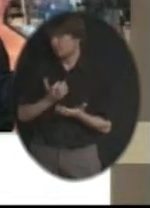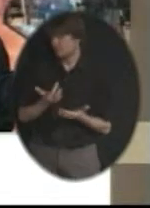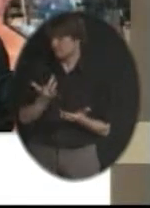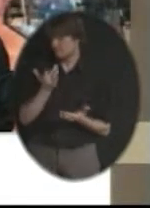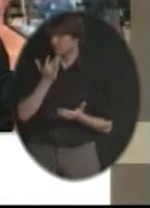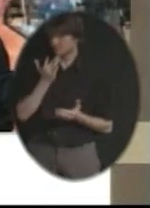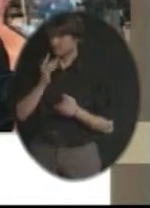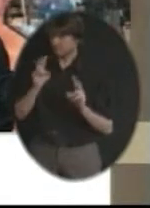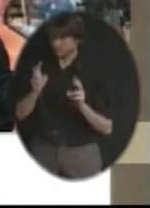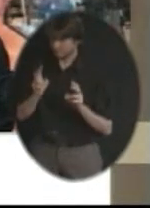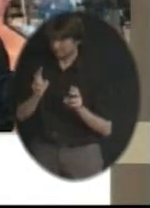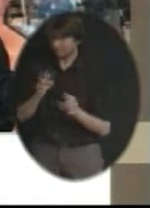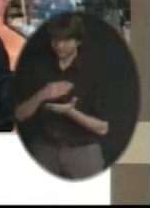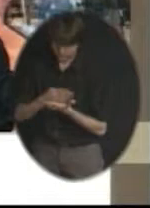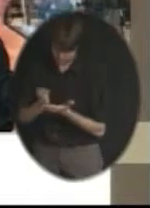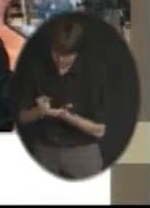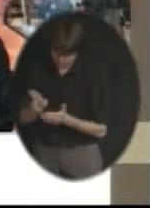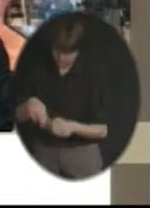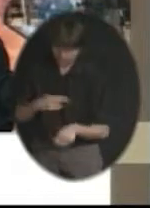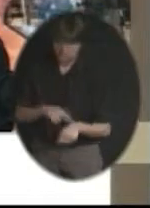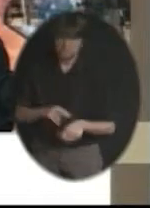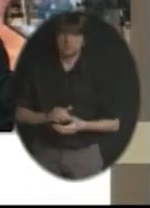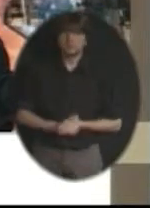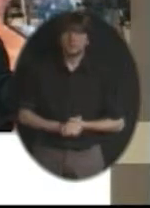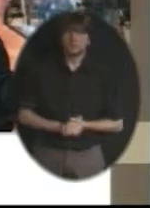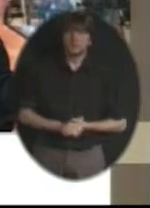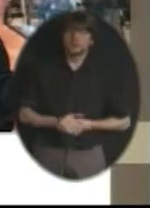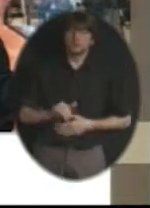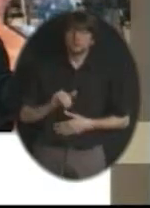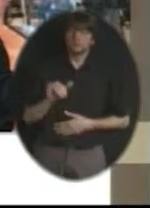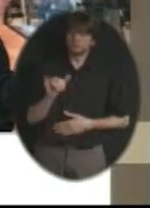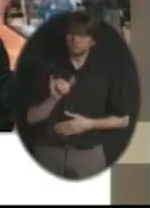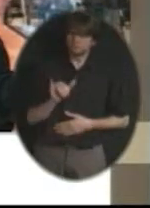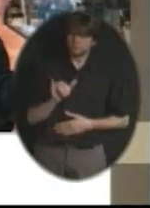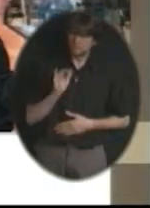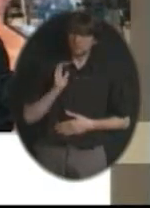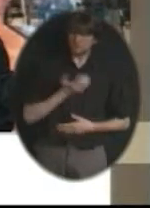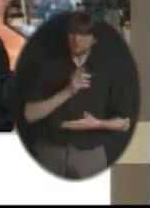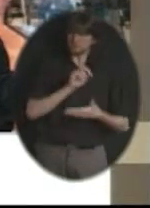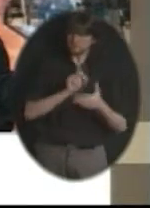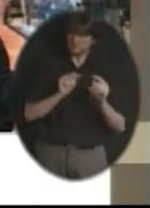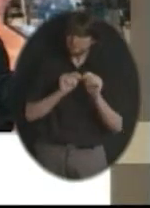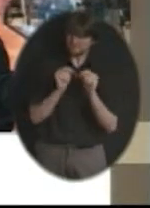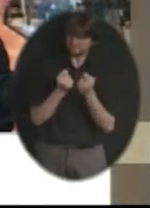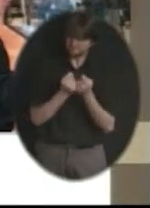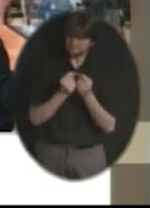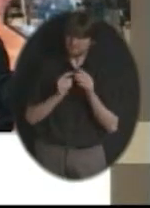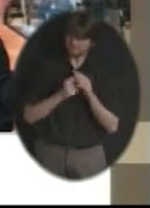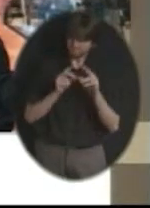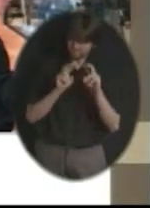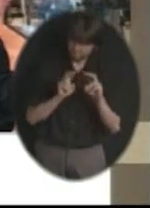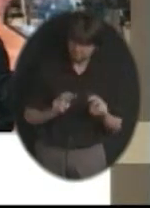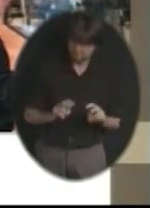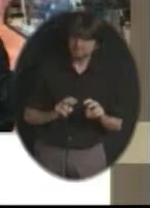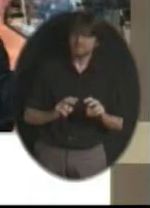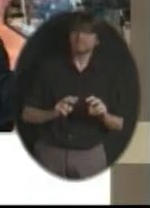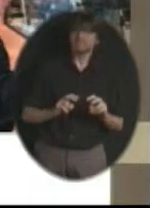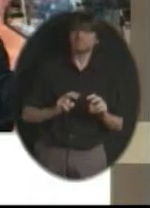We then really dug in as design teams, and we were challenged to do a number of things. The design teams